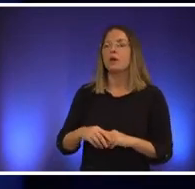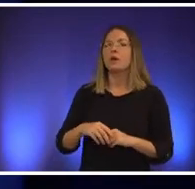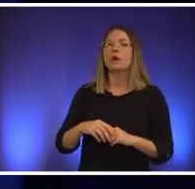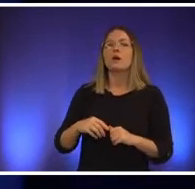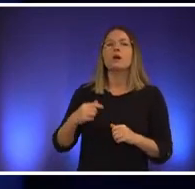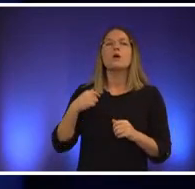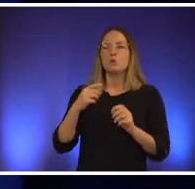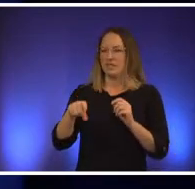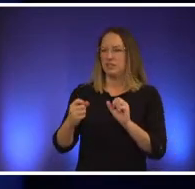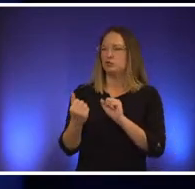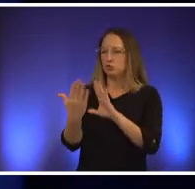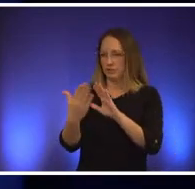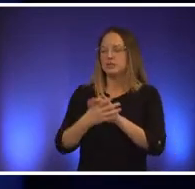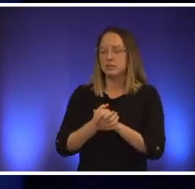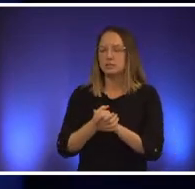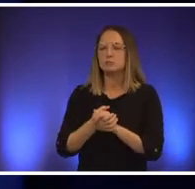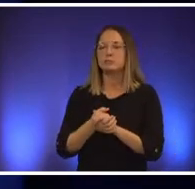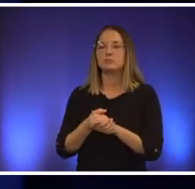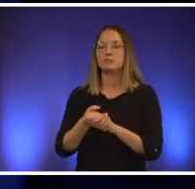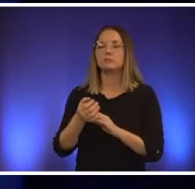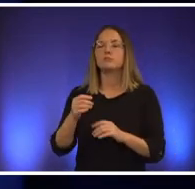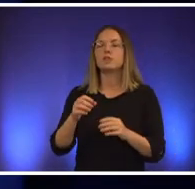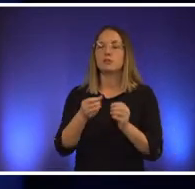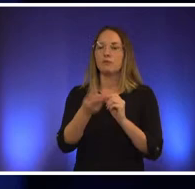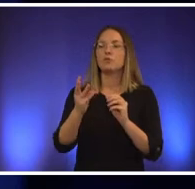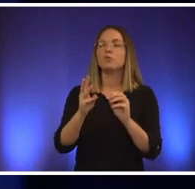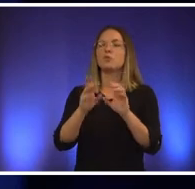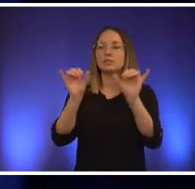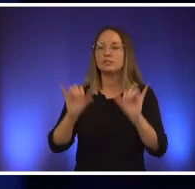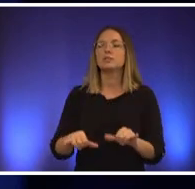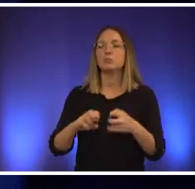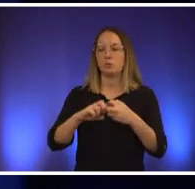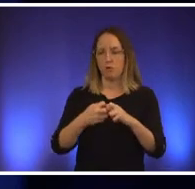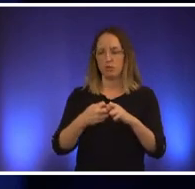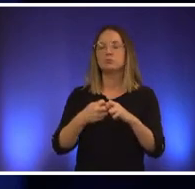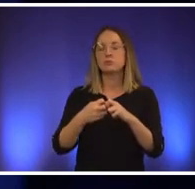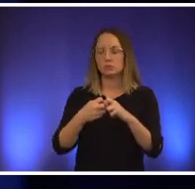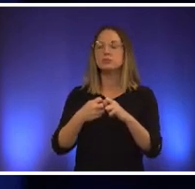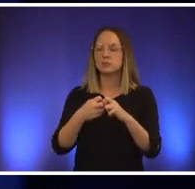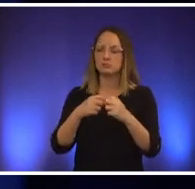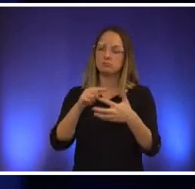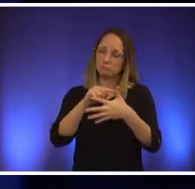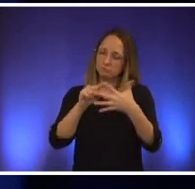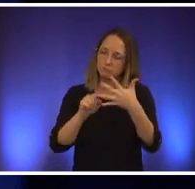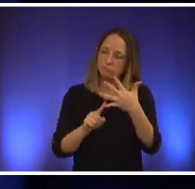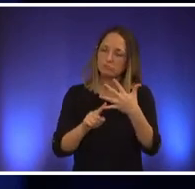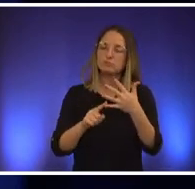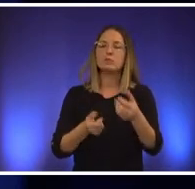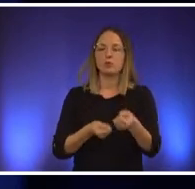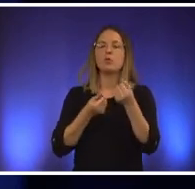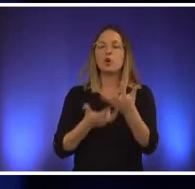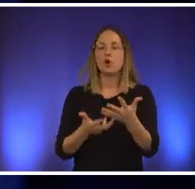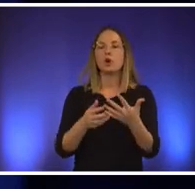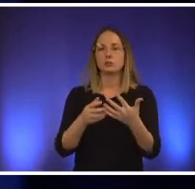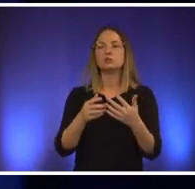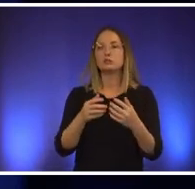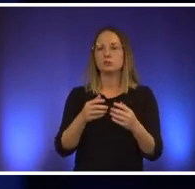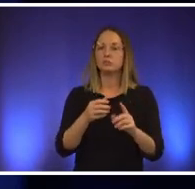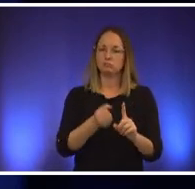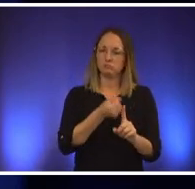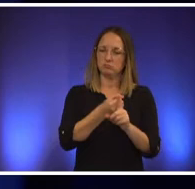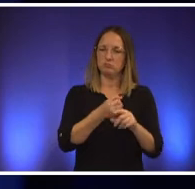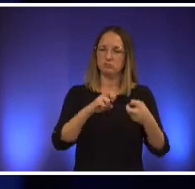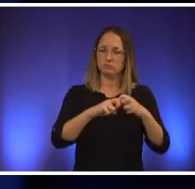answer because there's some systemic problems that that are causing part of this i mentioned